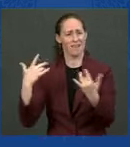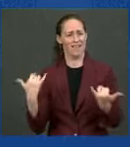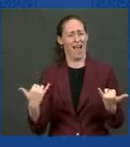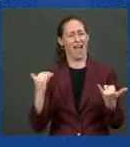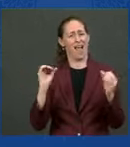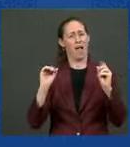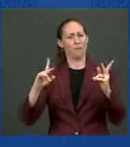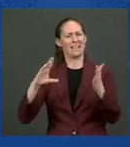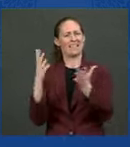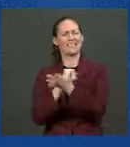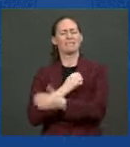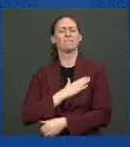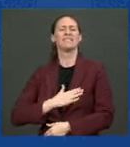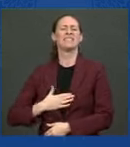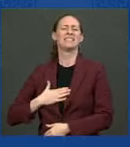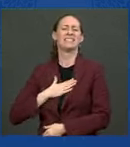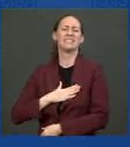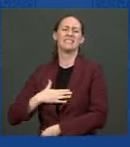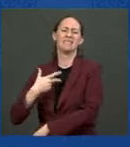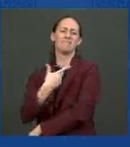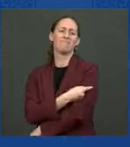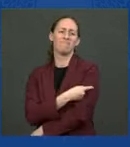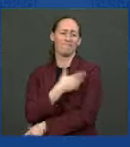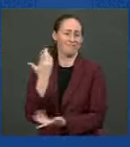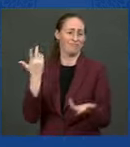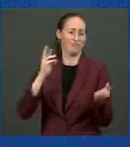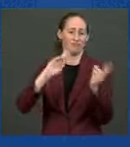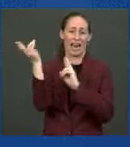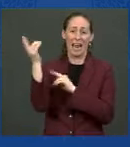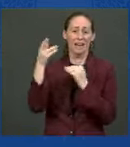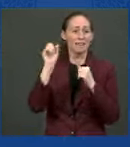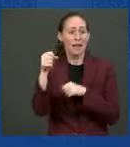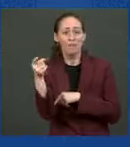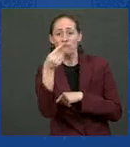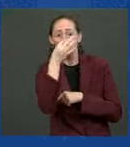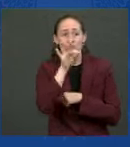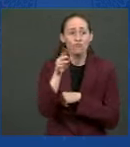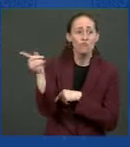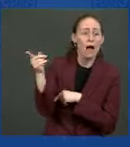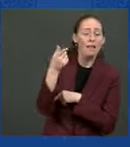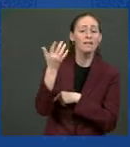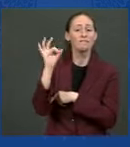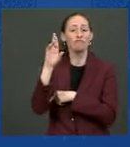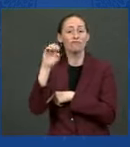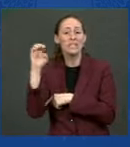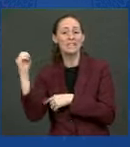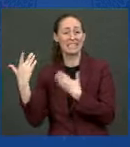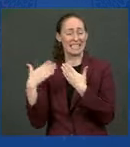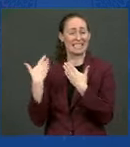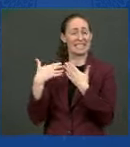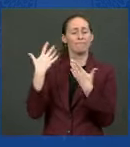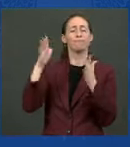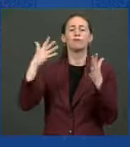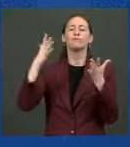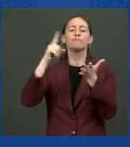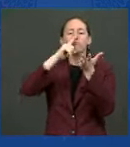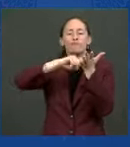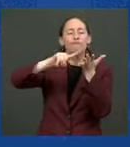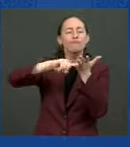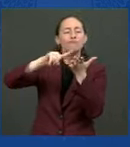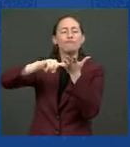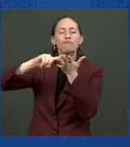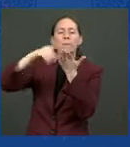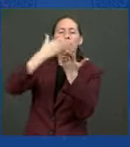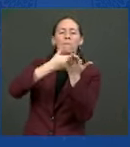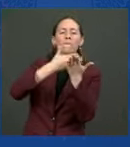so. The vaccine is widely available, and again, it is safe. Proven safe over and over again. And it's the thing that we can